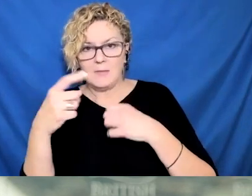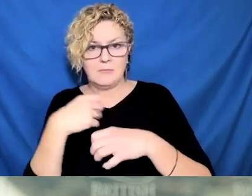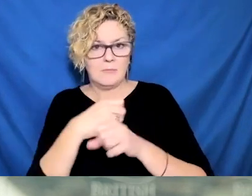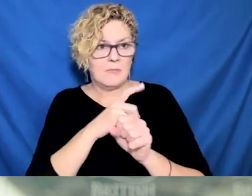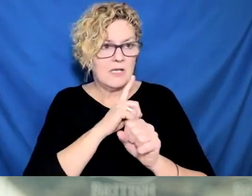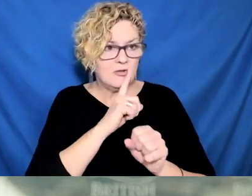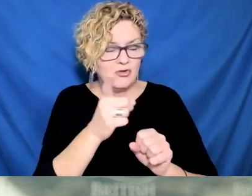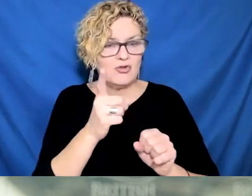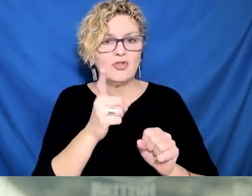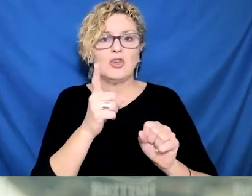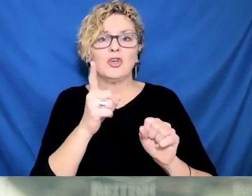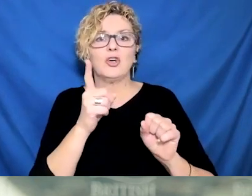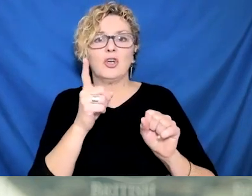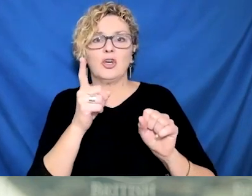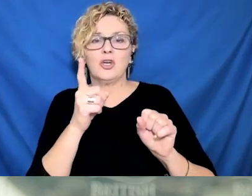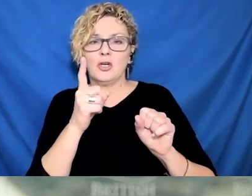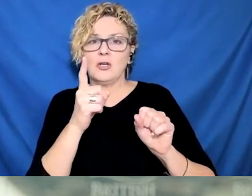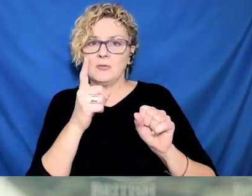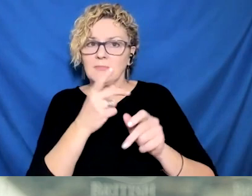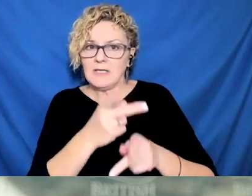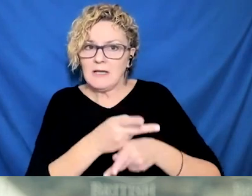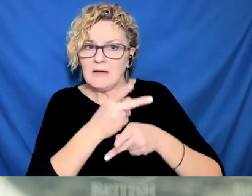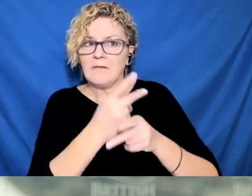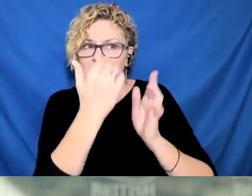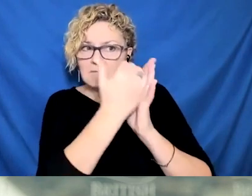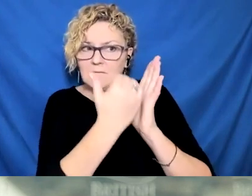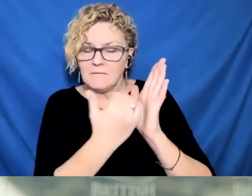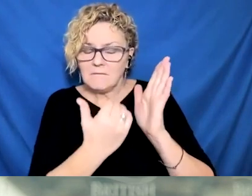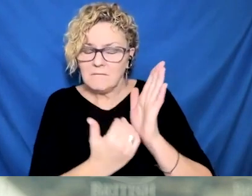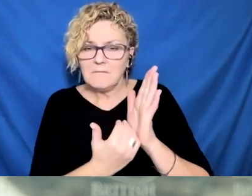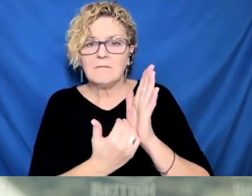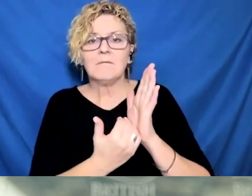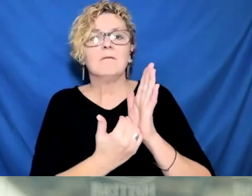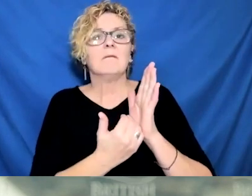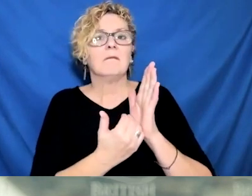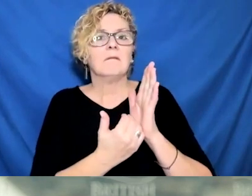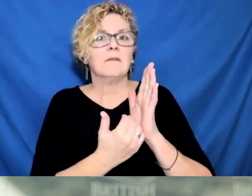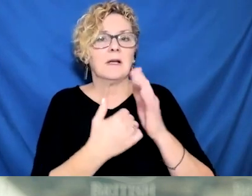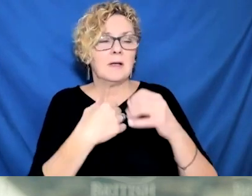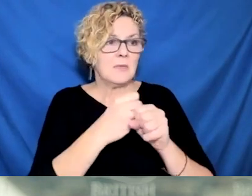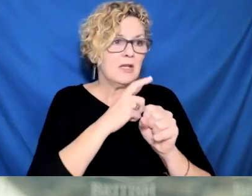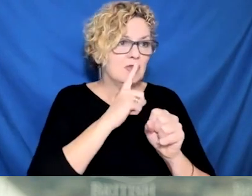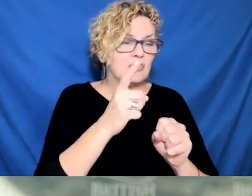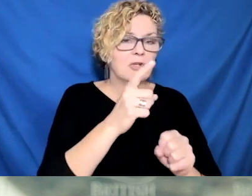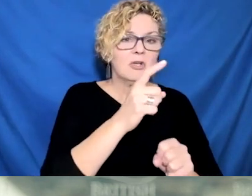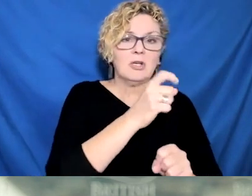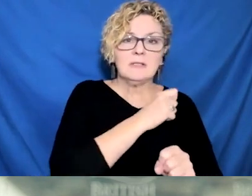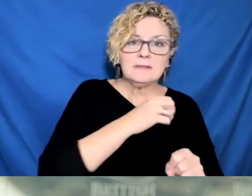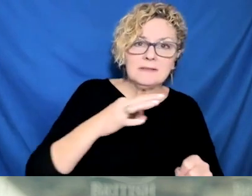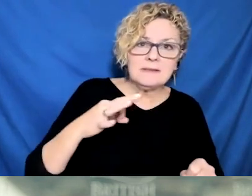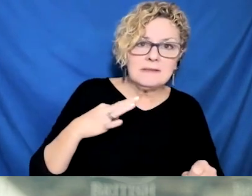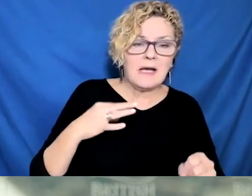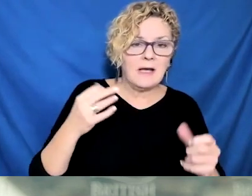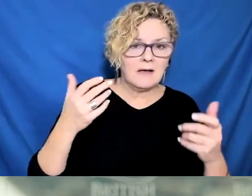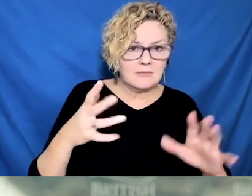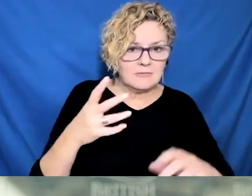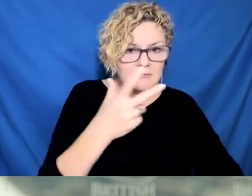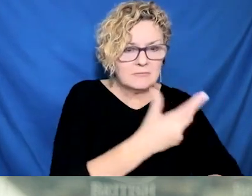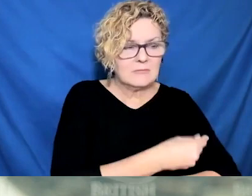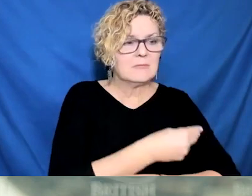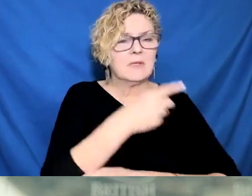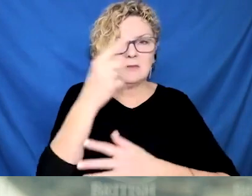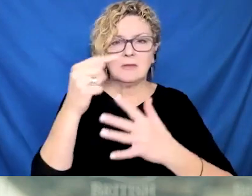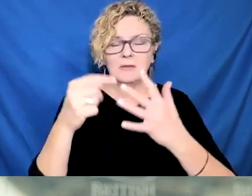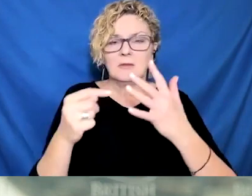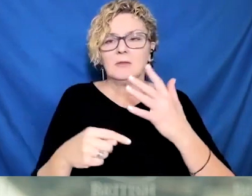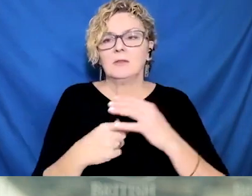countries around the world. And I'm very, very proud of our public health teams and, and Dr. Henry's leadership. I think British Columbians are as well.